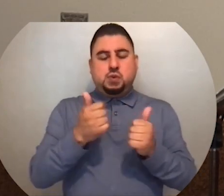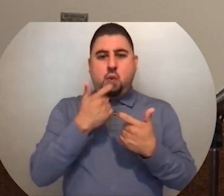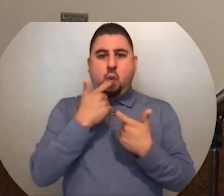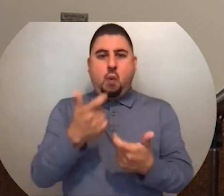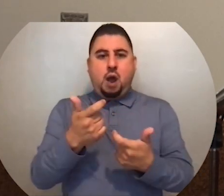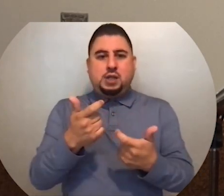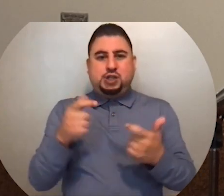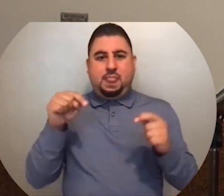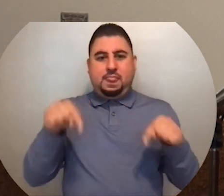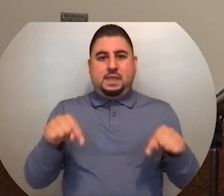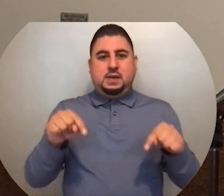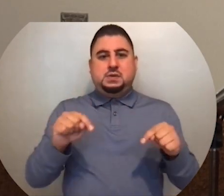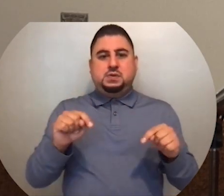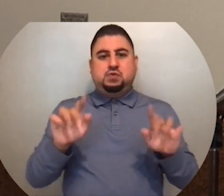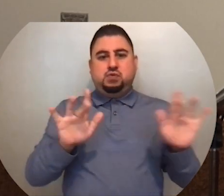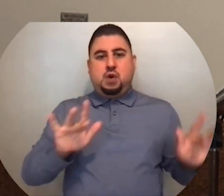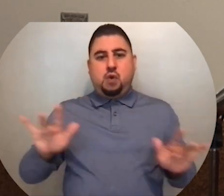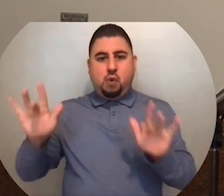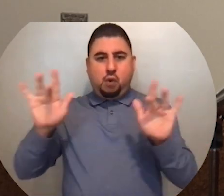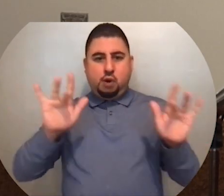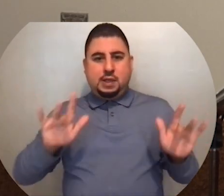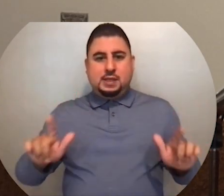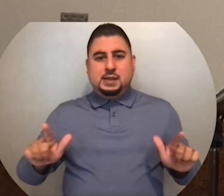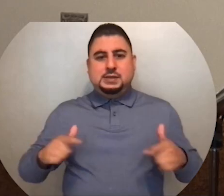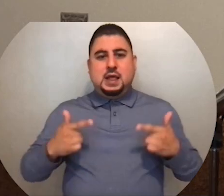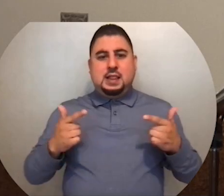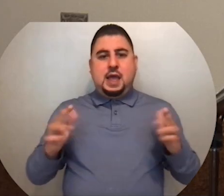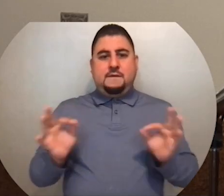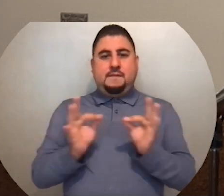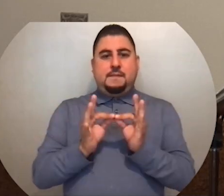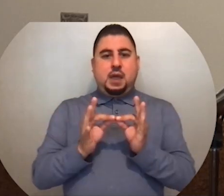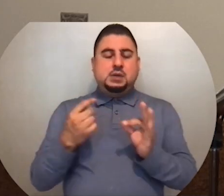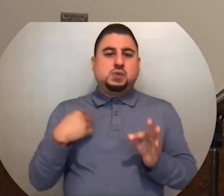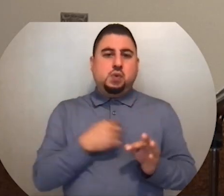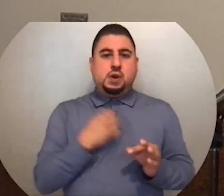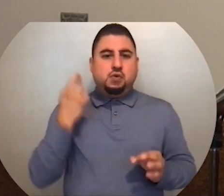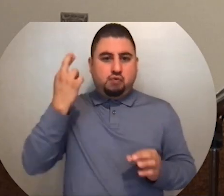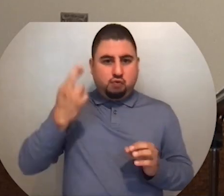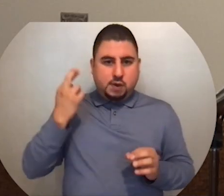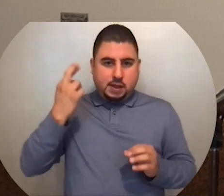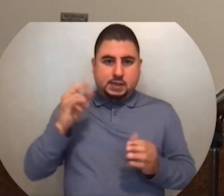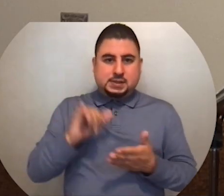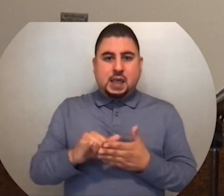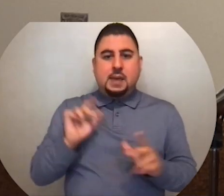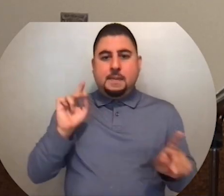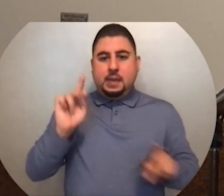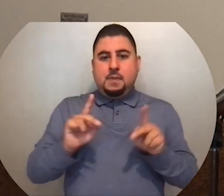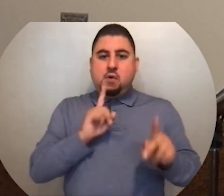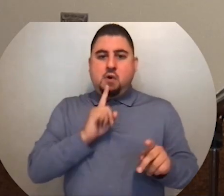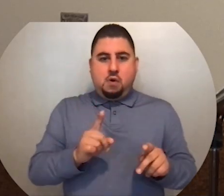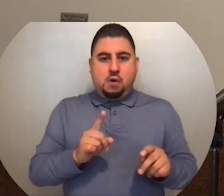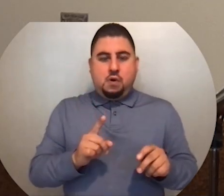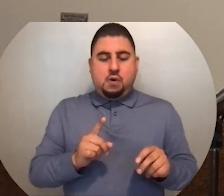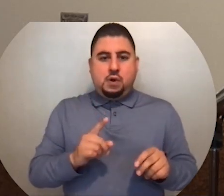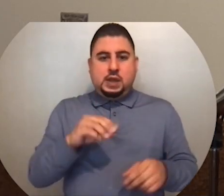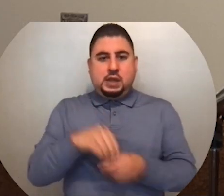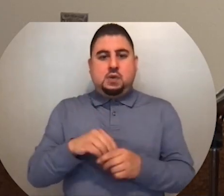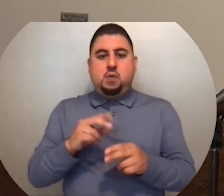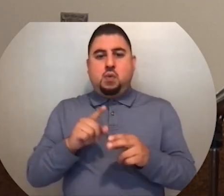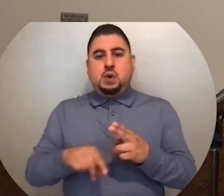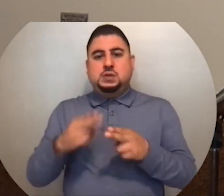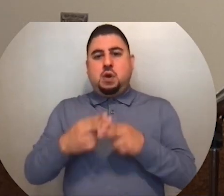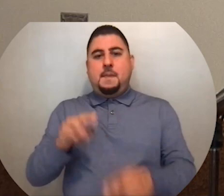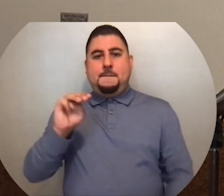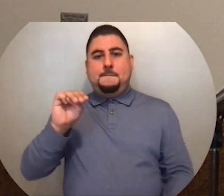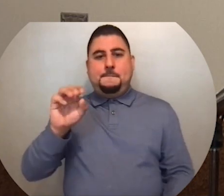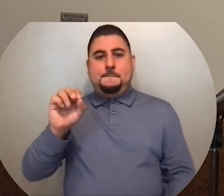this recording, this live mass, we realize that the folks are very much in their what I call